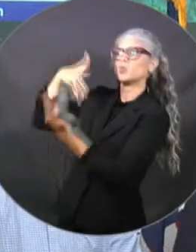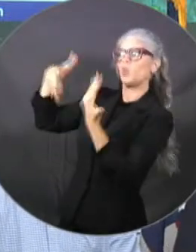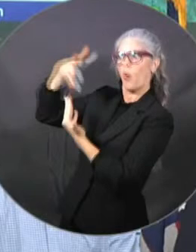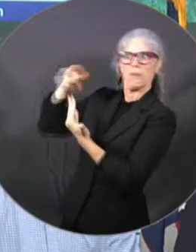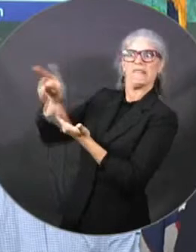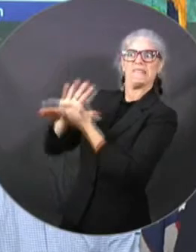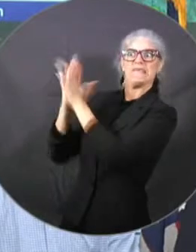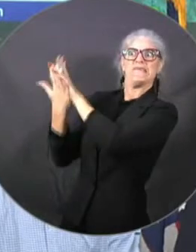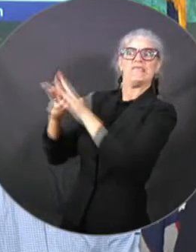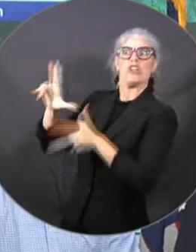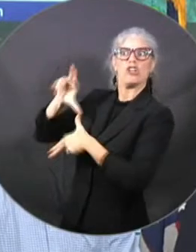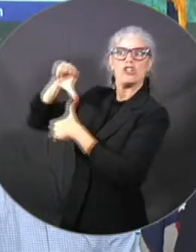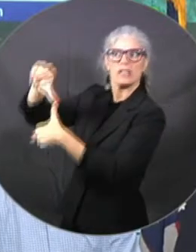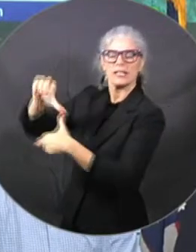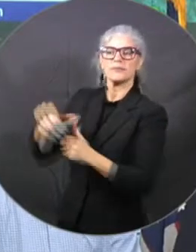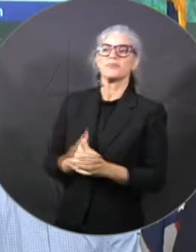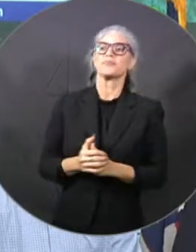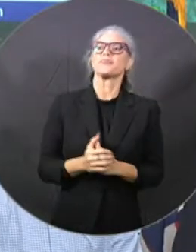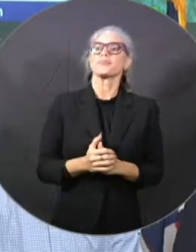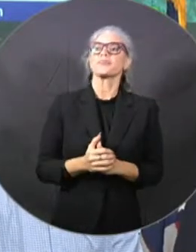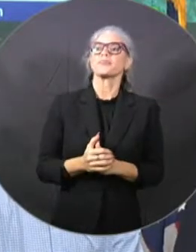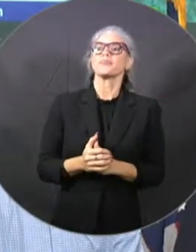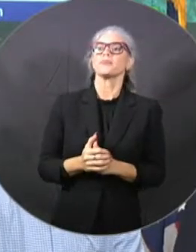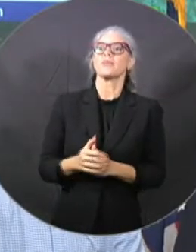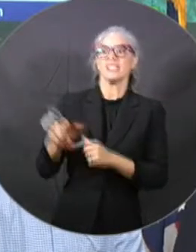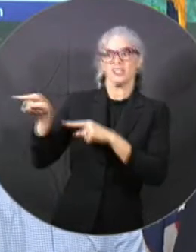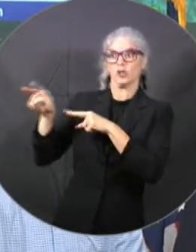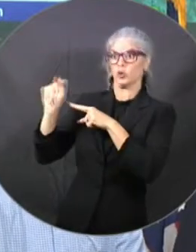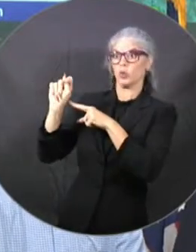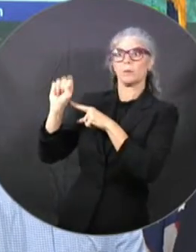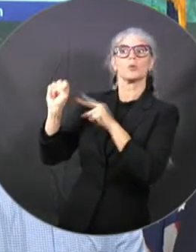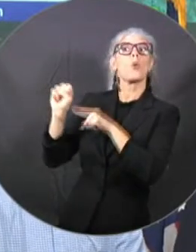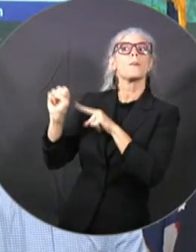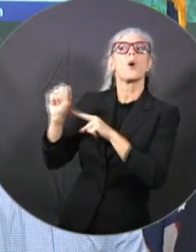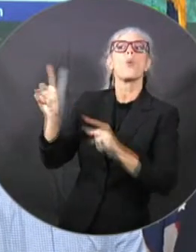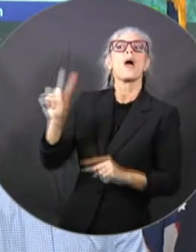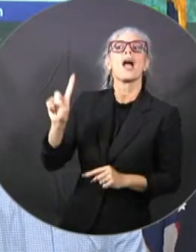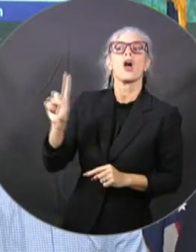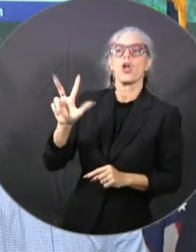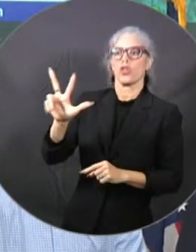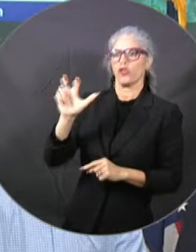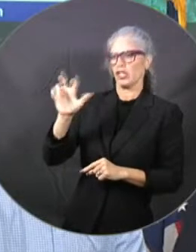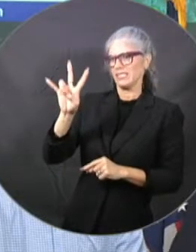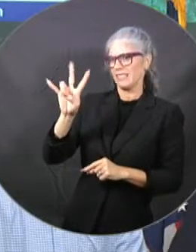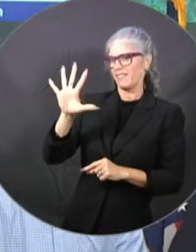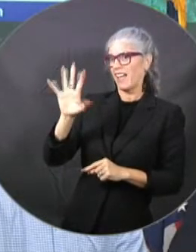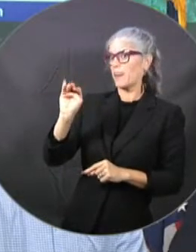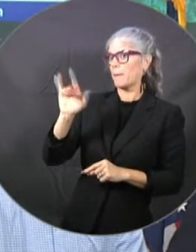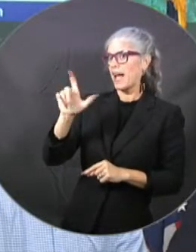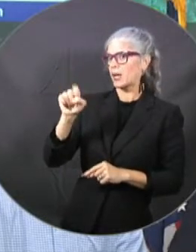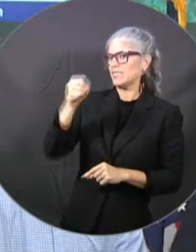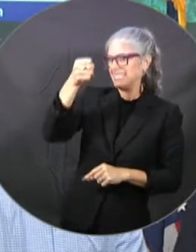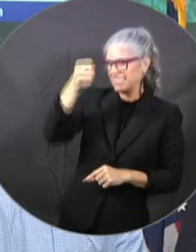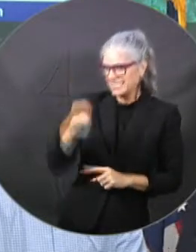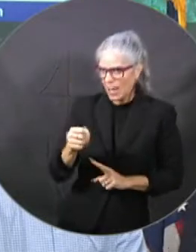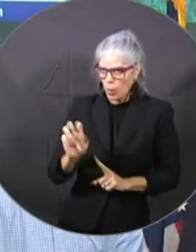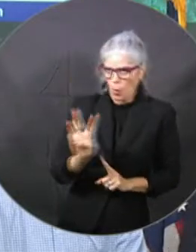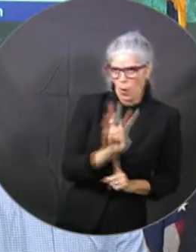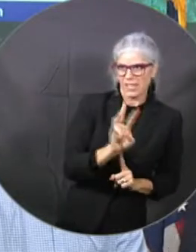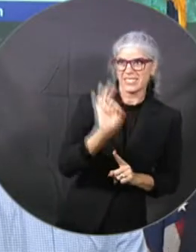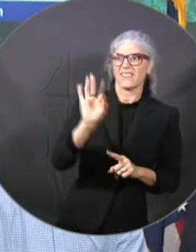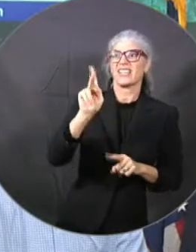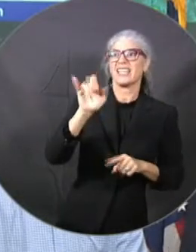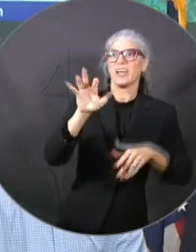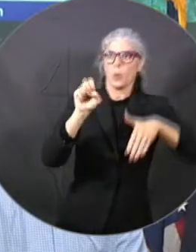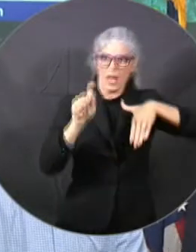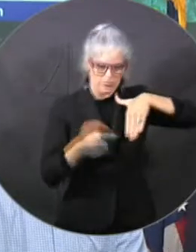Tropical Storm Adelia was located about 375 miles southwest of Key West. Adelia has maximum sustained winds this morning